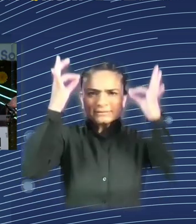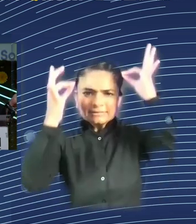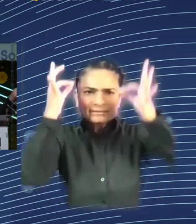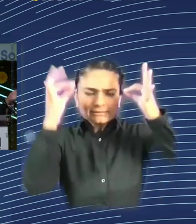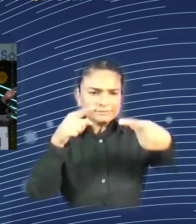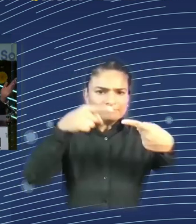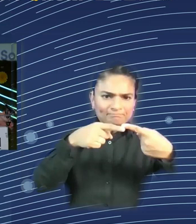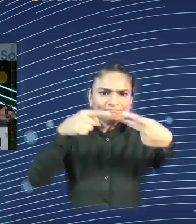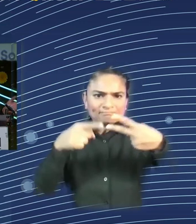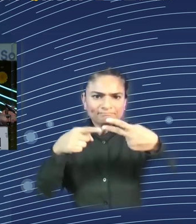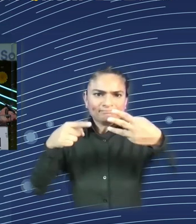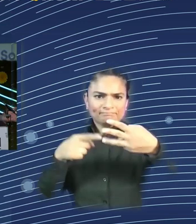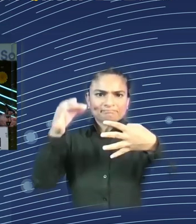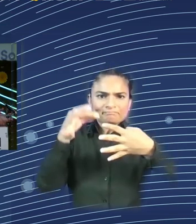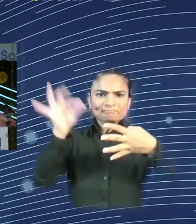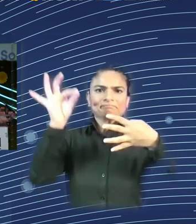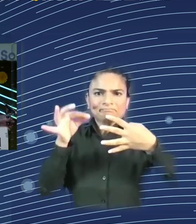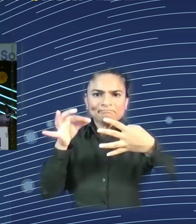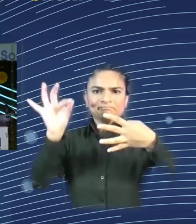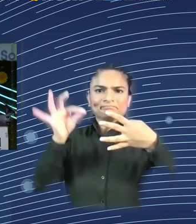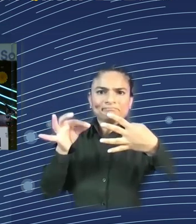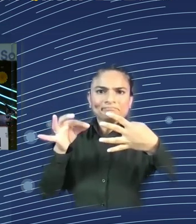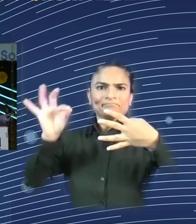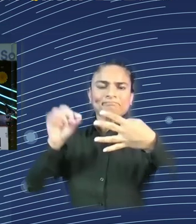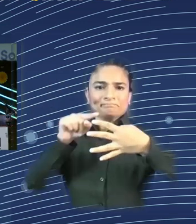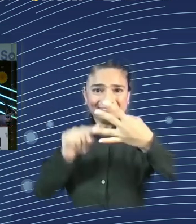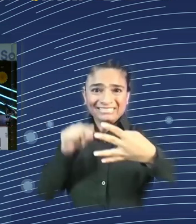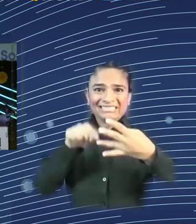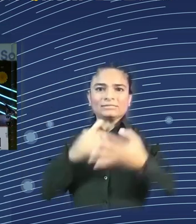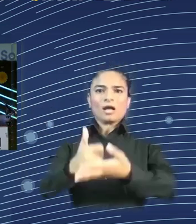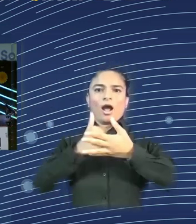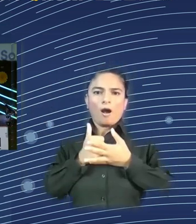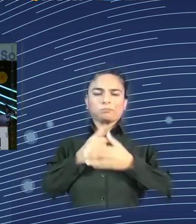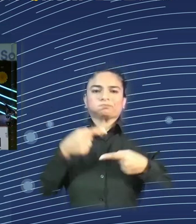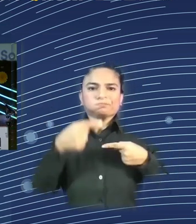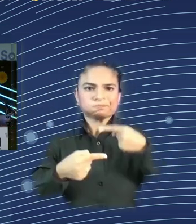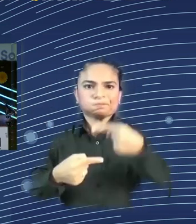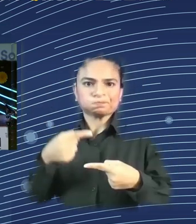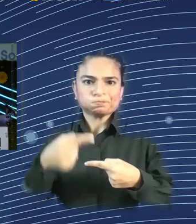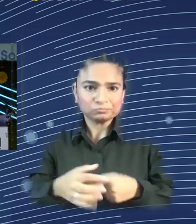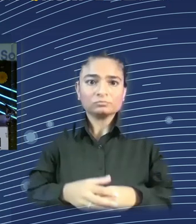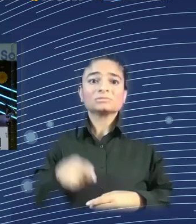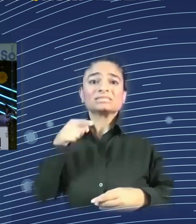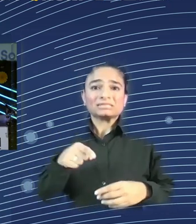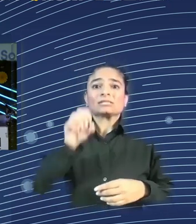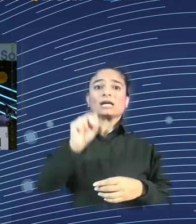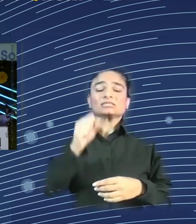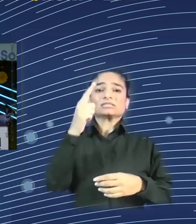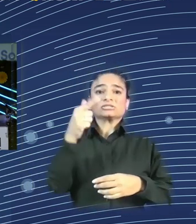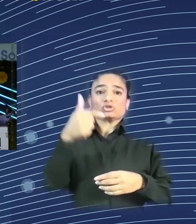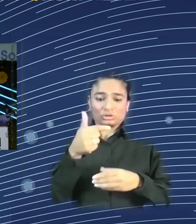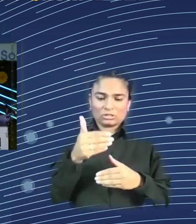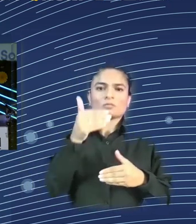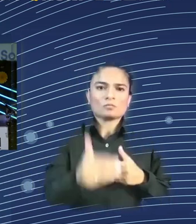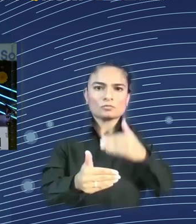Poverty has not been reduced to the extent that we could using AI. So is it different this time?